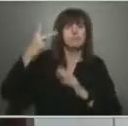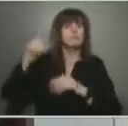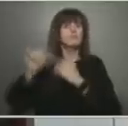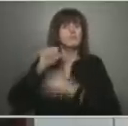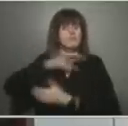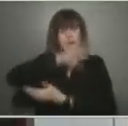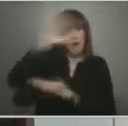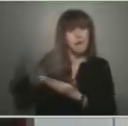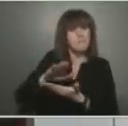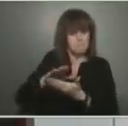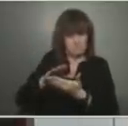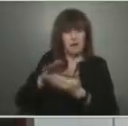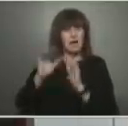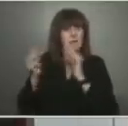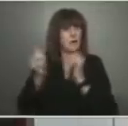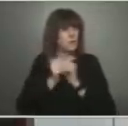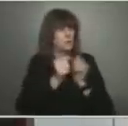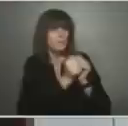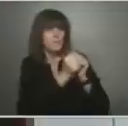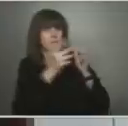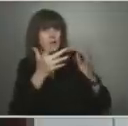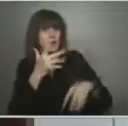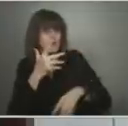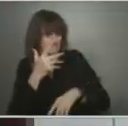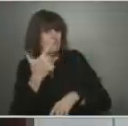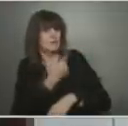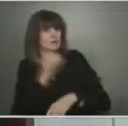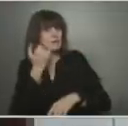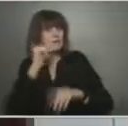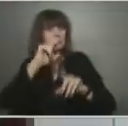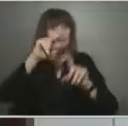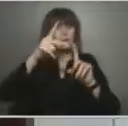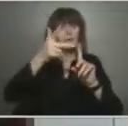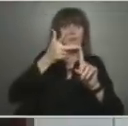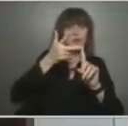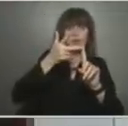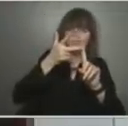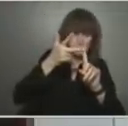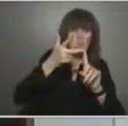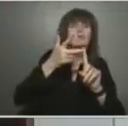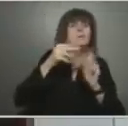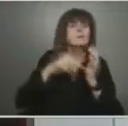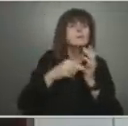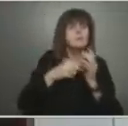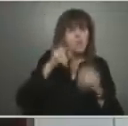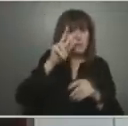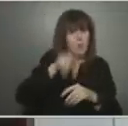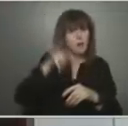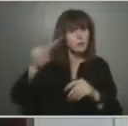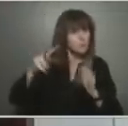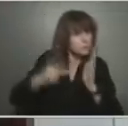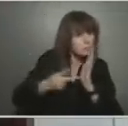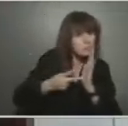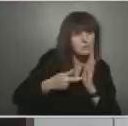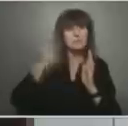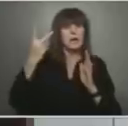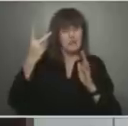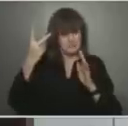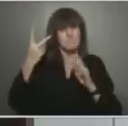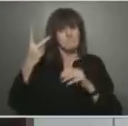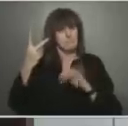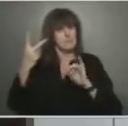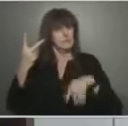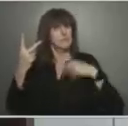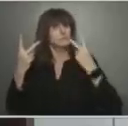their booster, they are now 22 times less likely to be hospitalized. So two is good, but three is proving to be